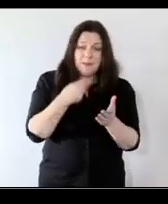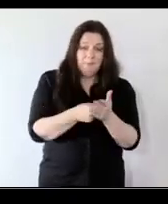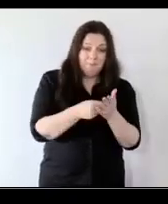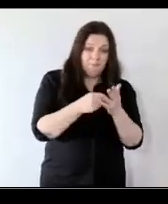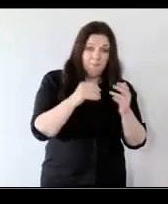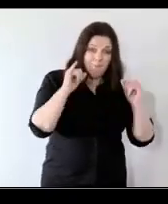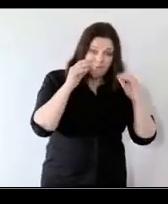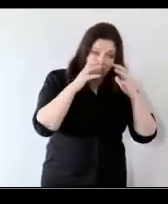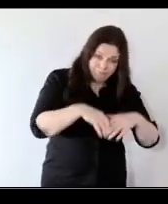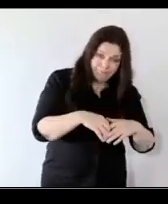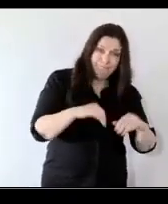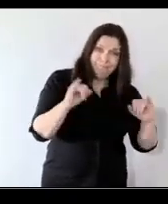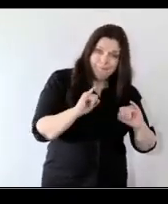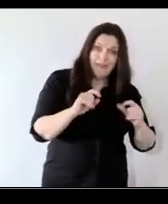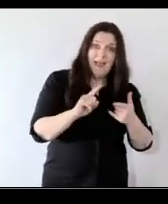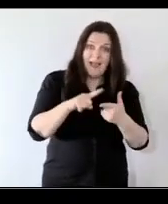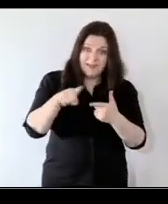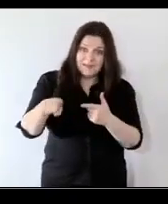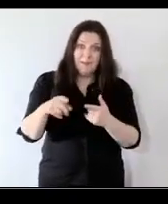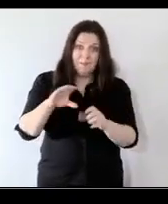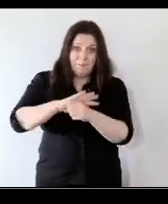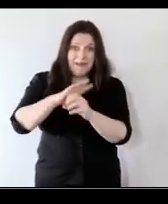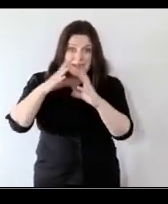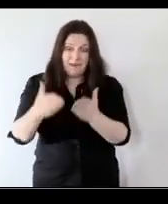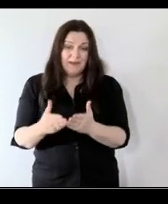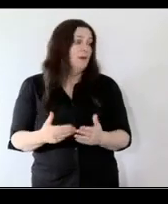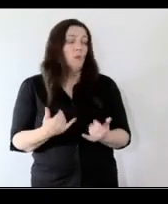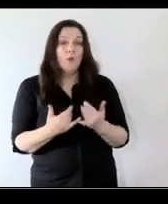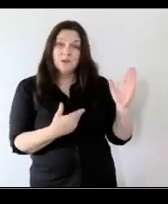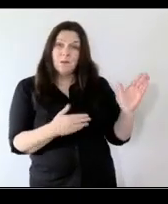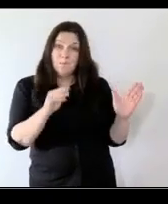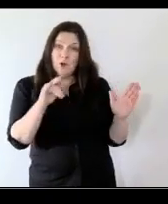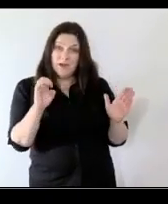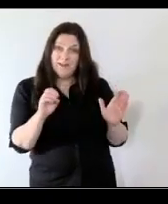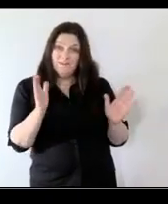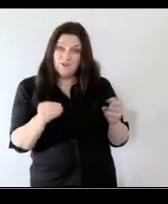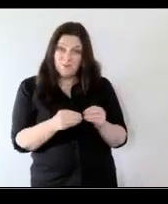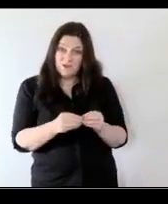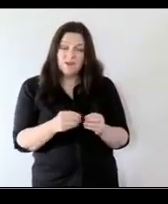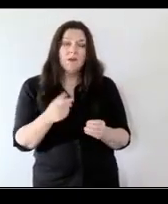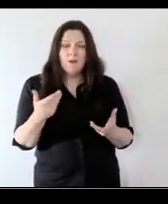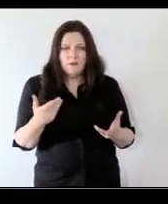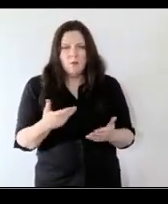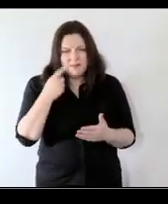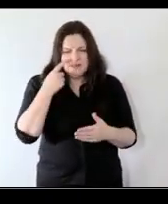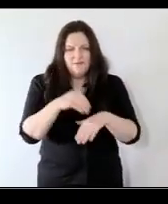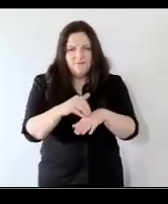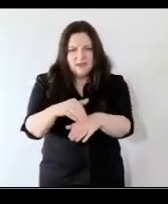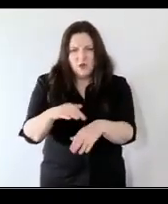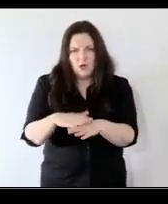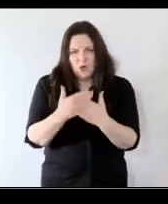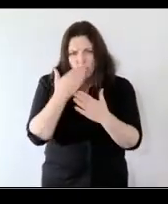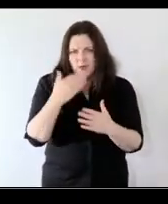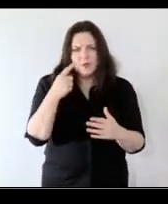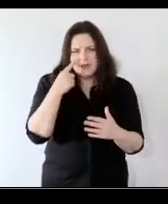and pandemic well as as bernie indicated we've seen very significant impact on learning and we've seen greater